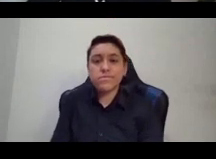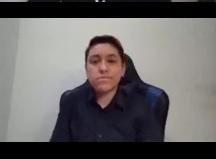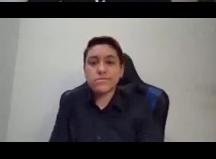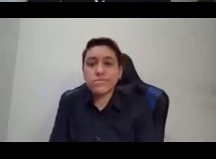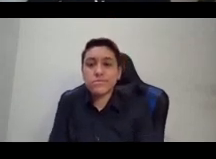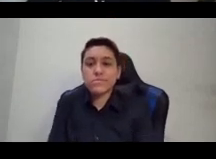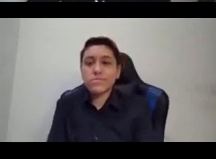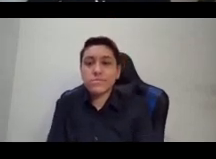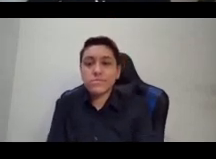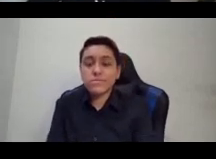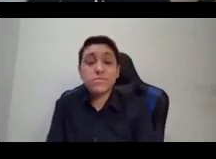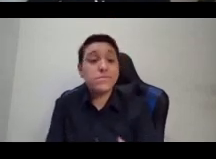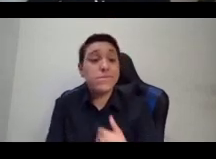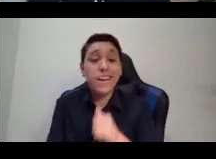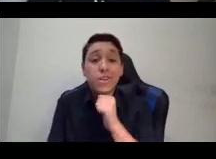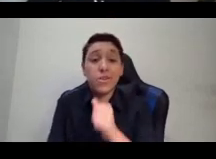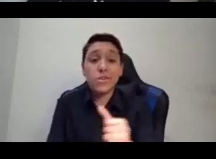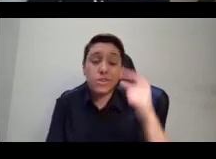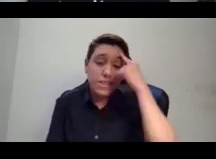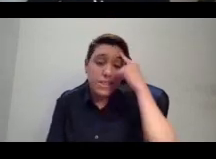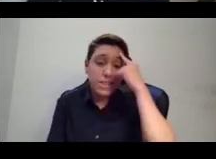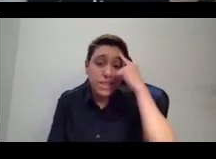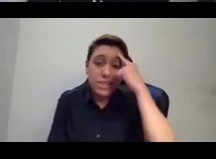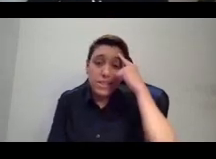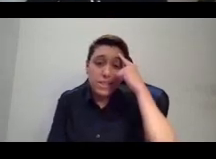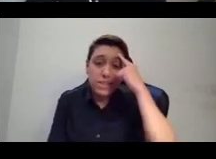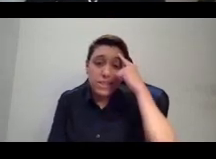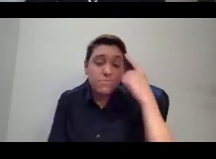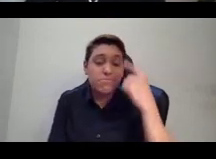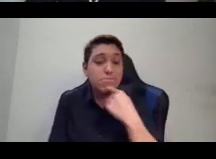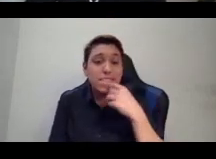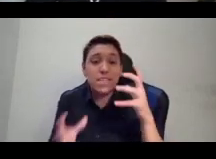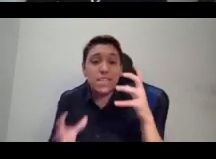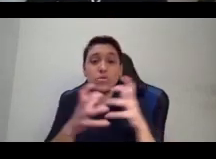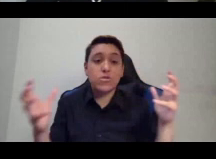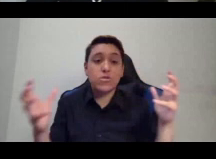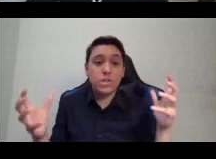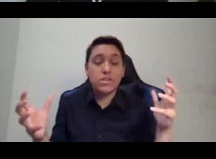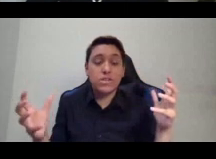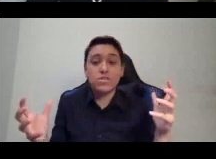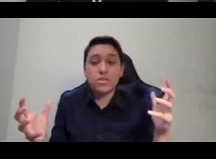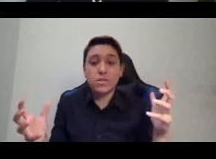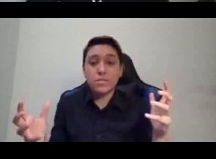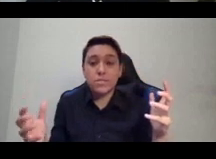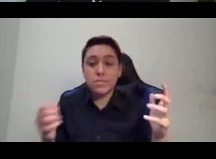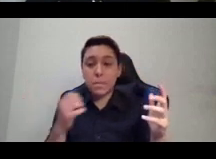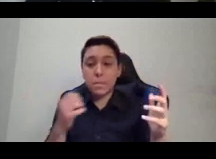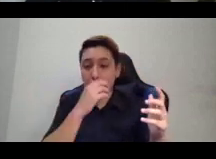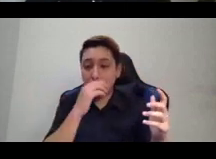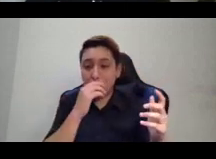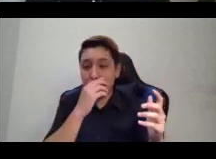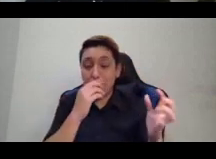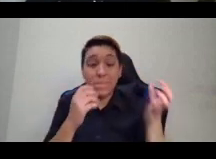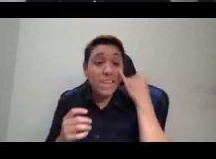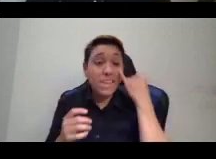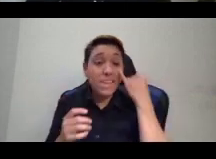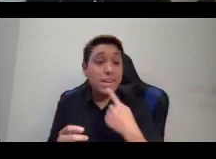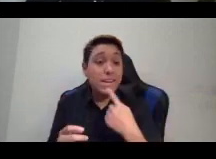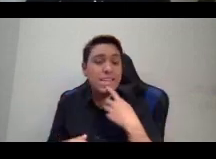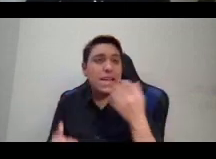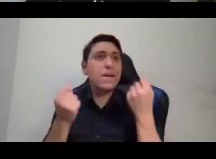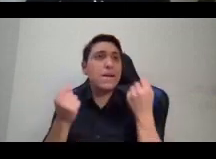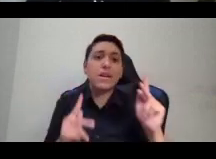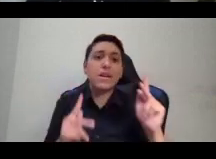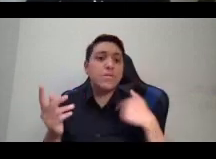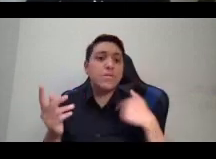I don't think it's an overstatement to say that many of the people that I've been talking about